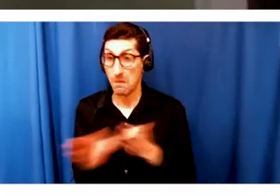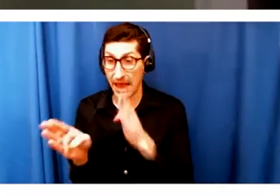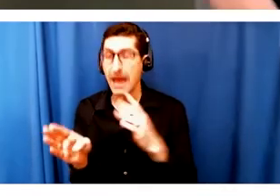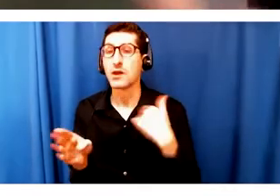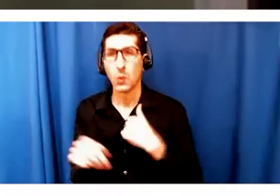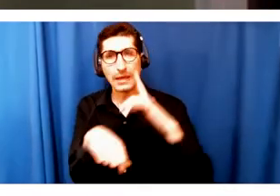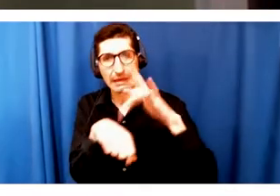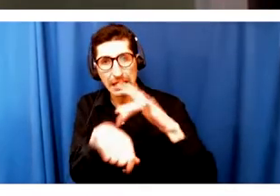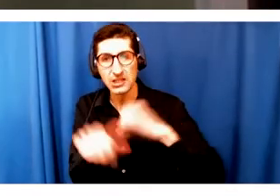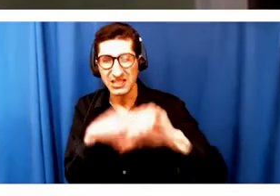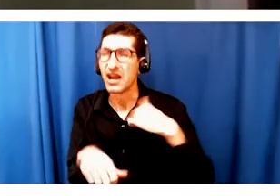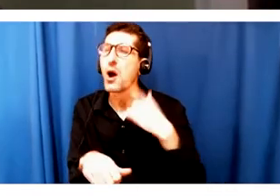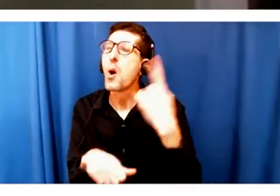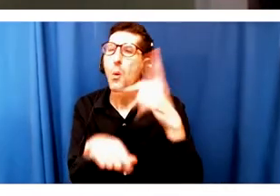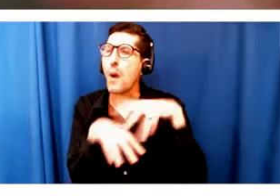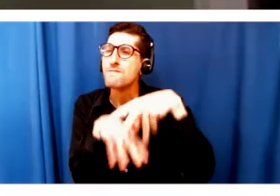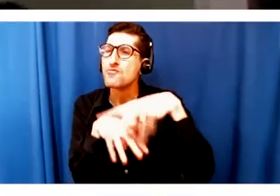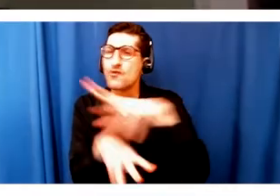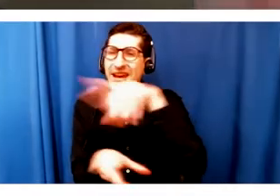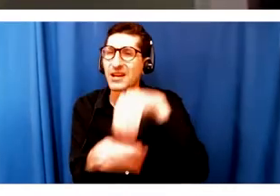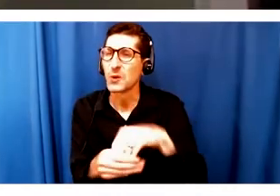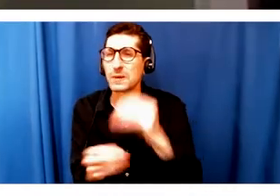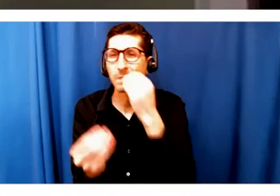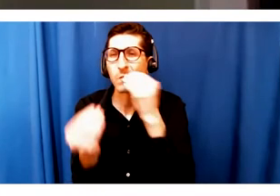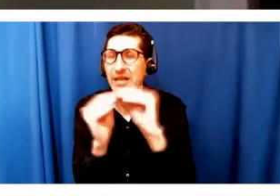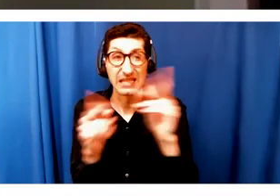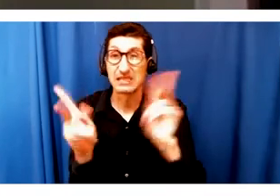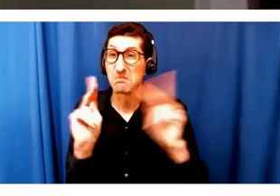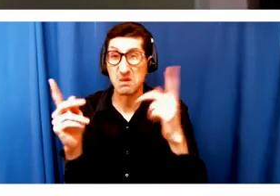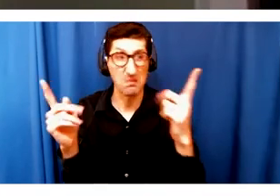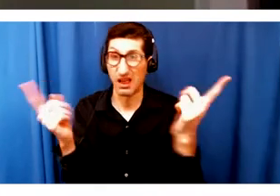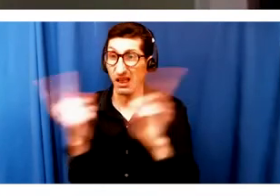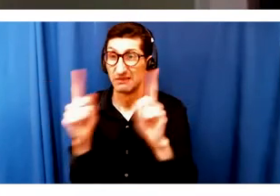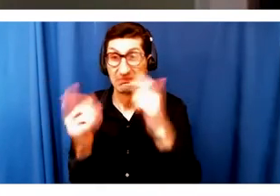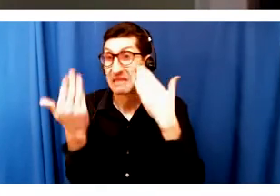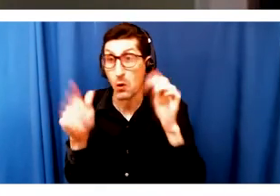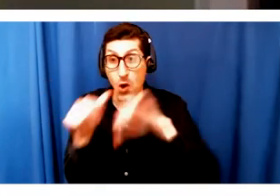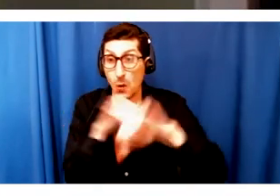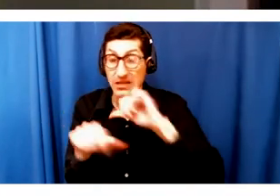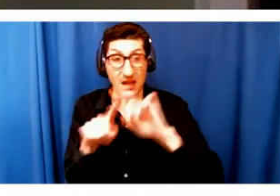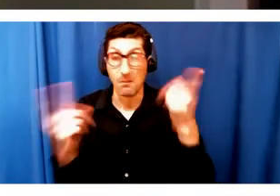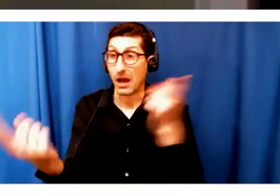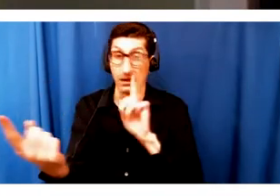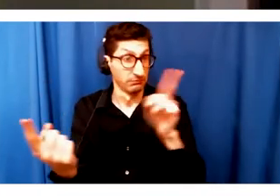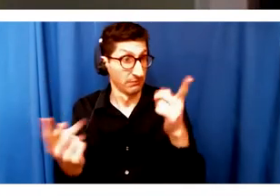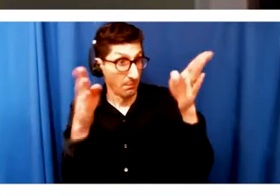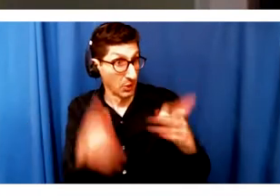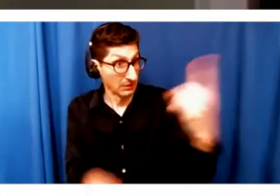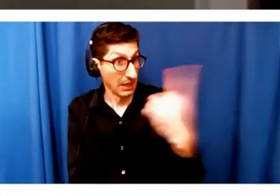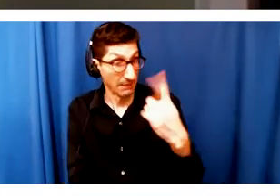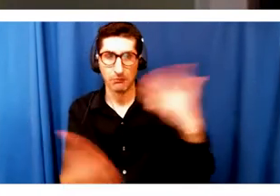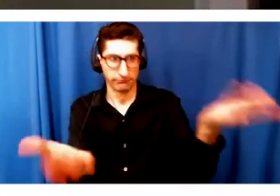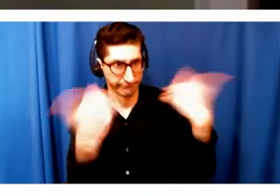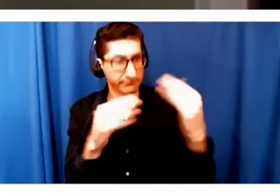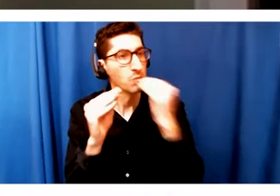a kiss-in where all the people walking down the street just walked up and kissed the strangers on the sidewalk, and that was the activism. And so I was kind of